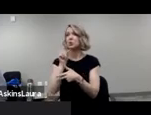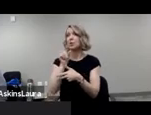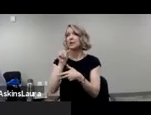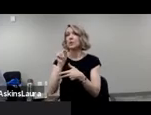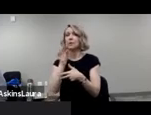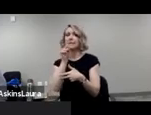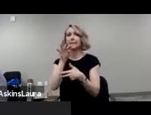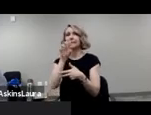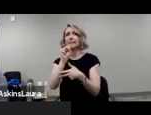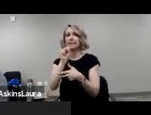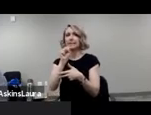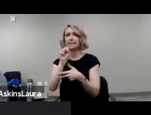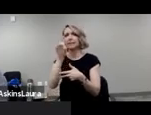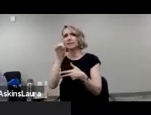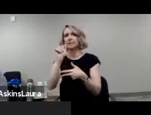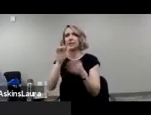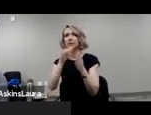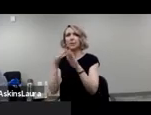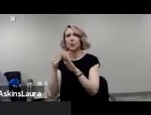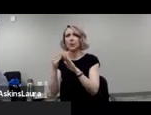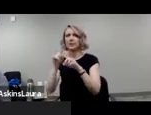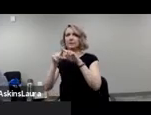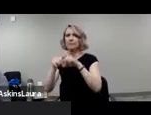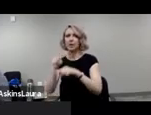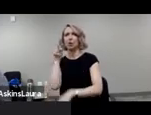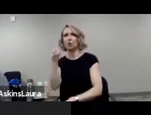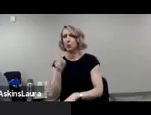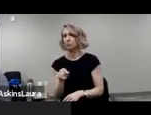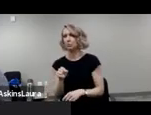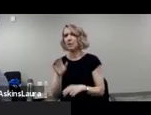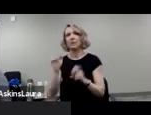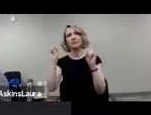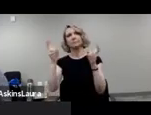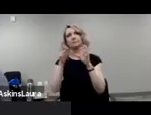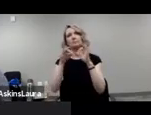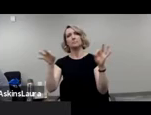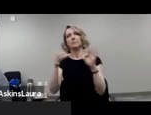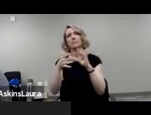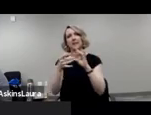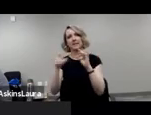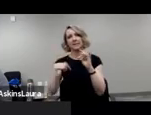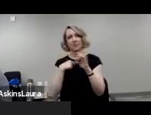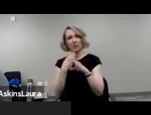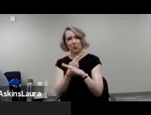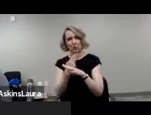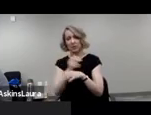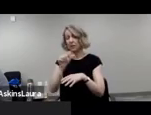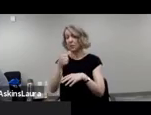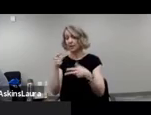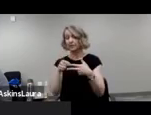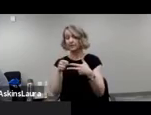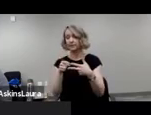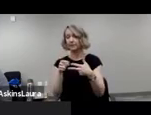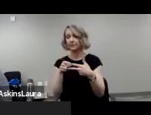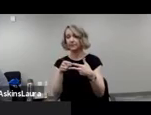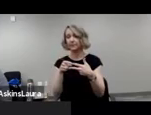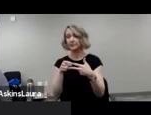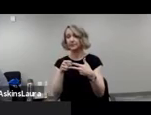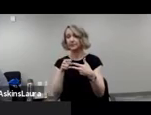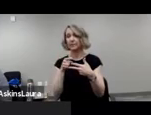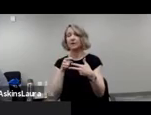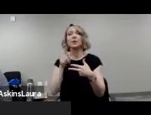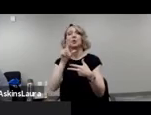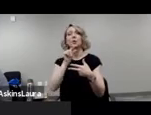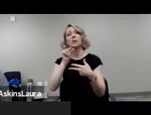census, the disability community is counting on you. So that was one of the messages. Another message that resonated was the